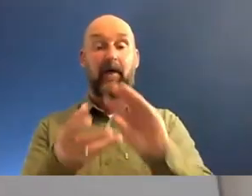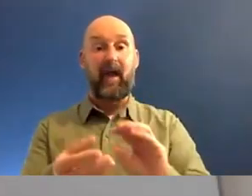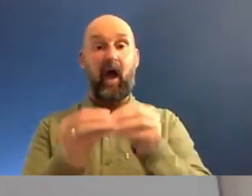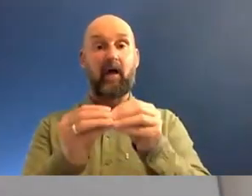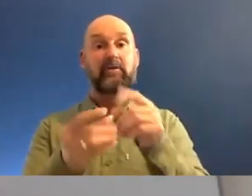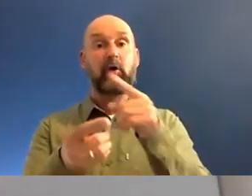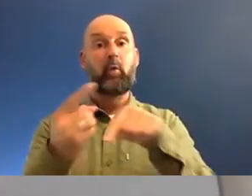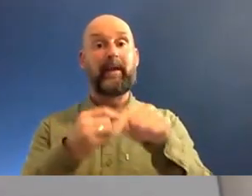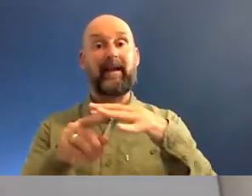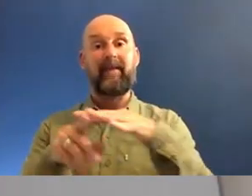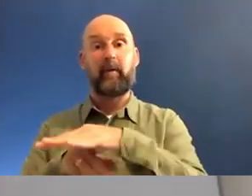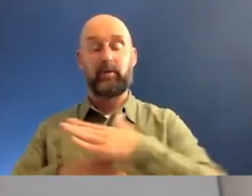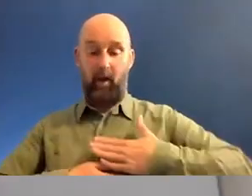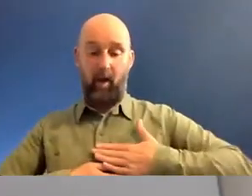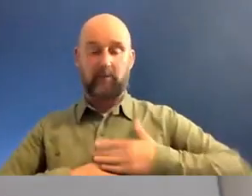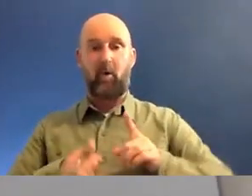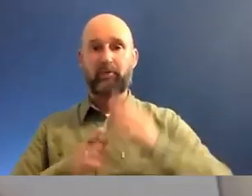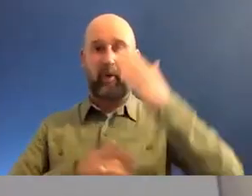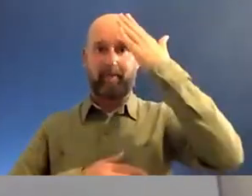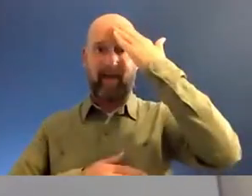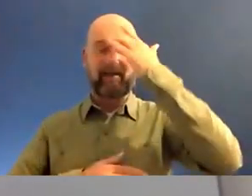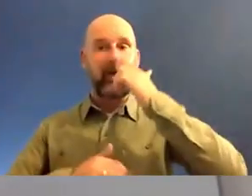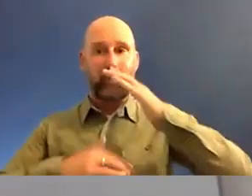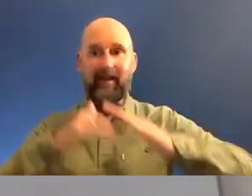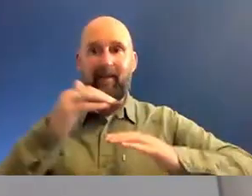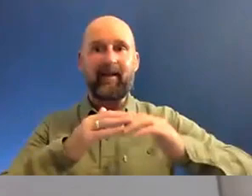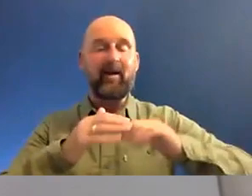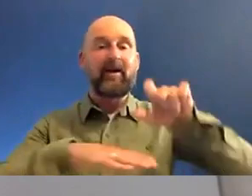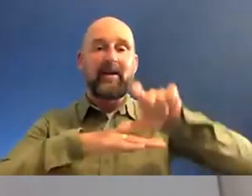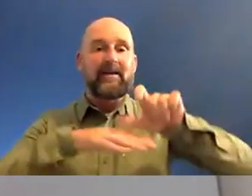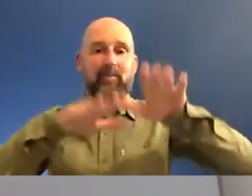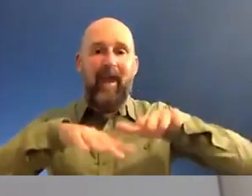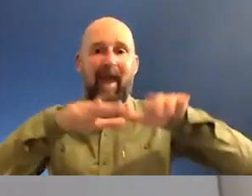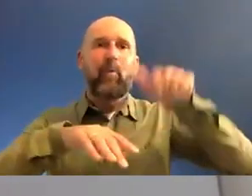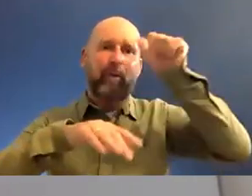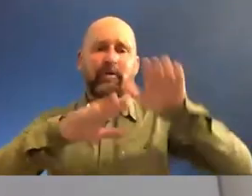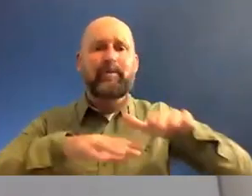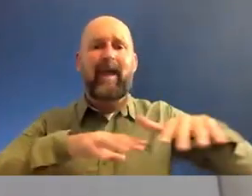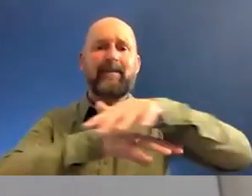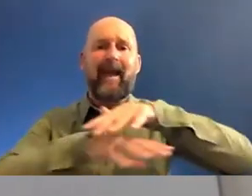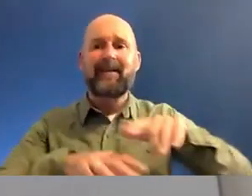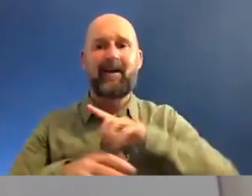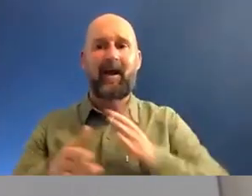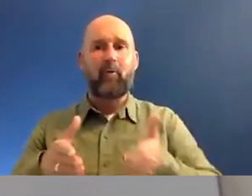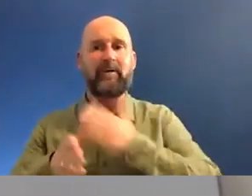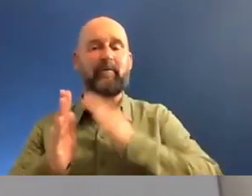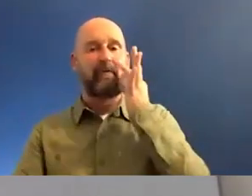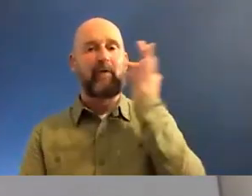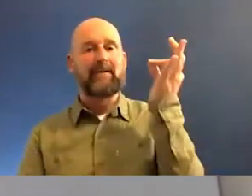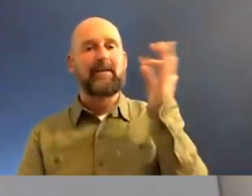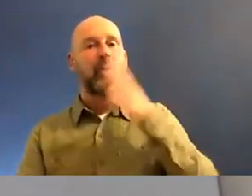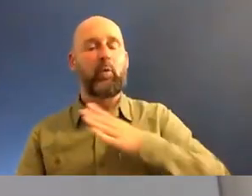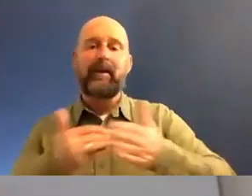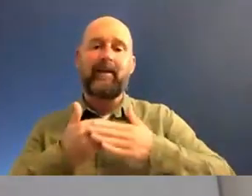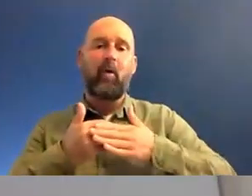We're all for building things. Great. We need prayer space. Alhamdulillah. think we're in a country, I mean, I'm originally from France. We could do with a few